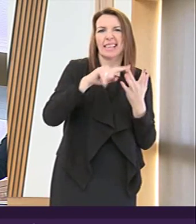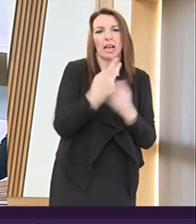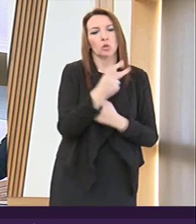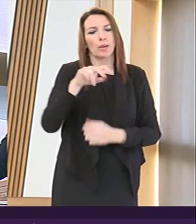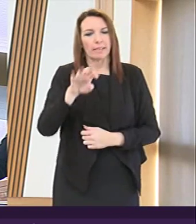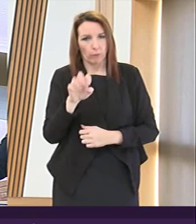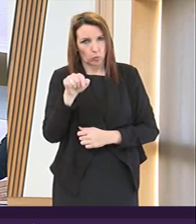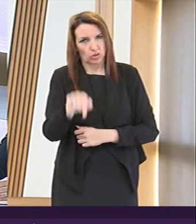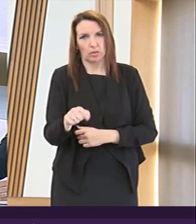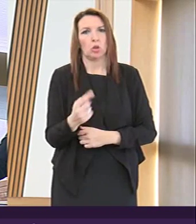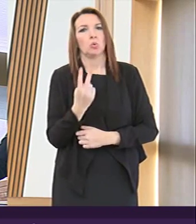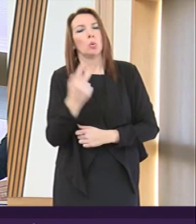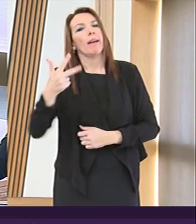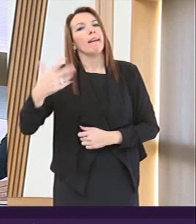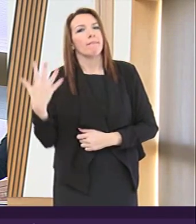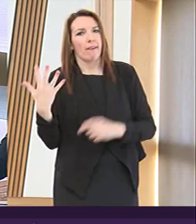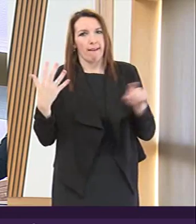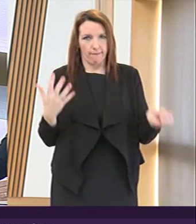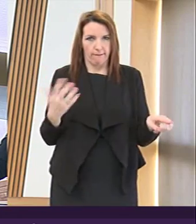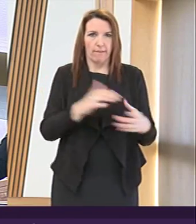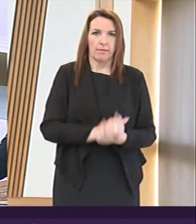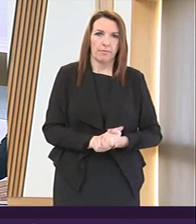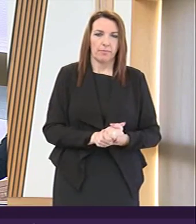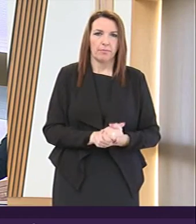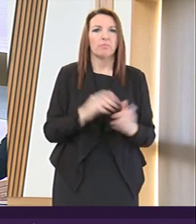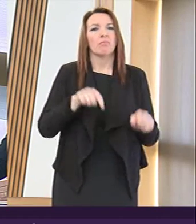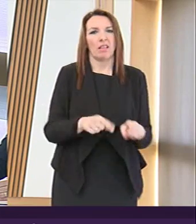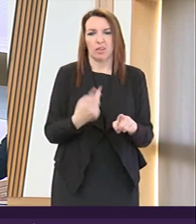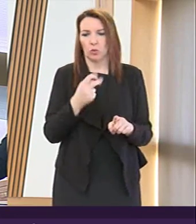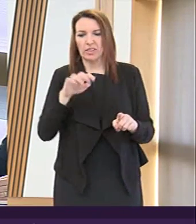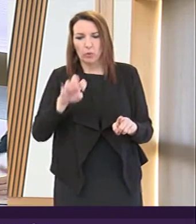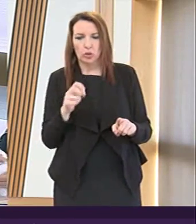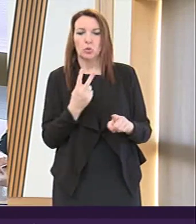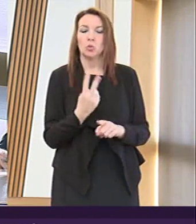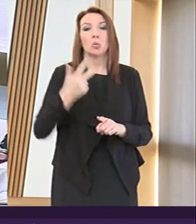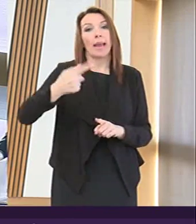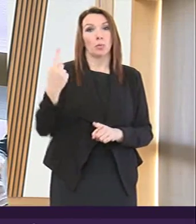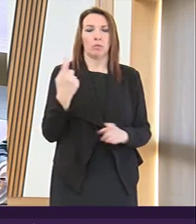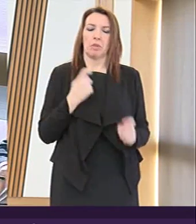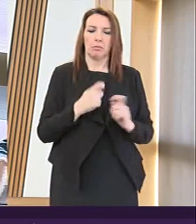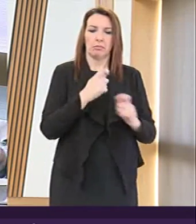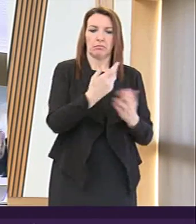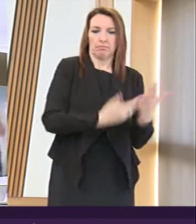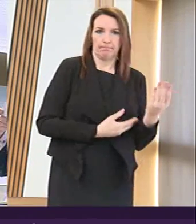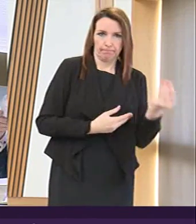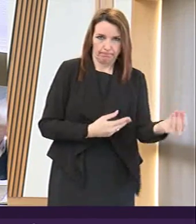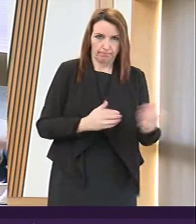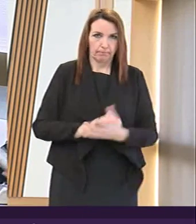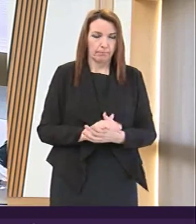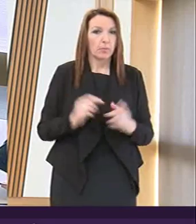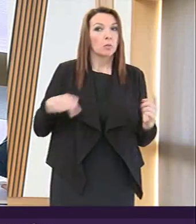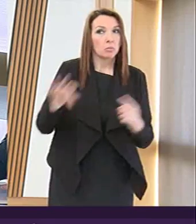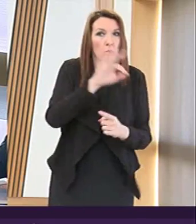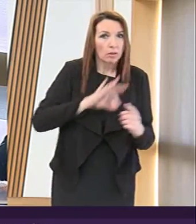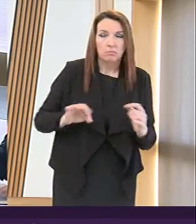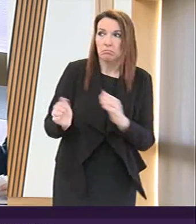-285 and SSI 2014-281 Is the committee